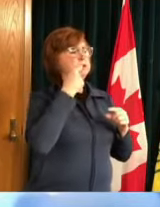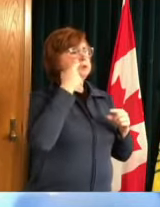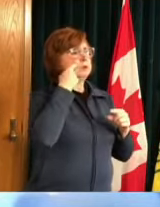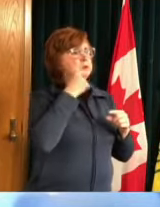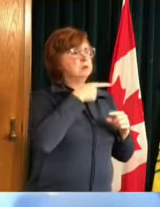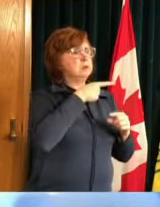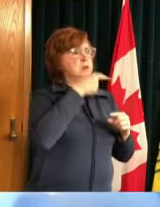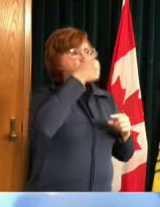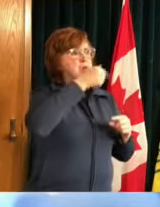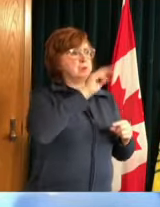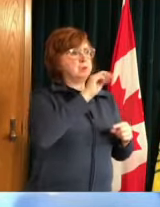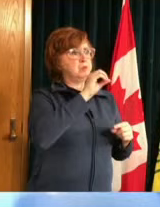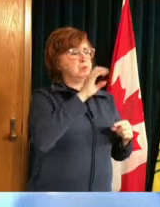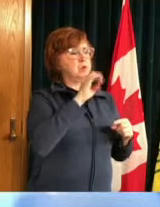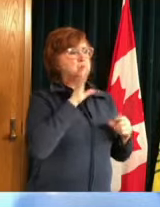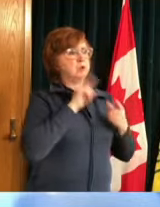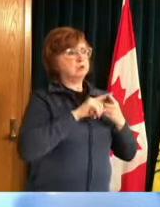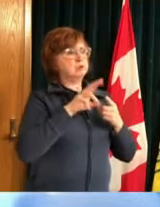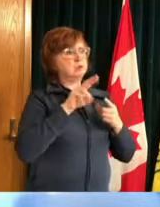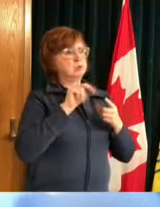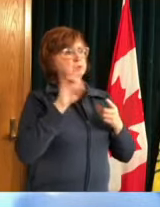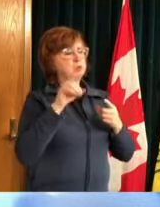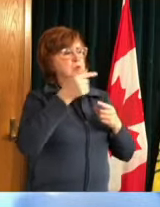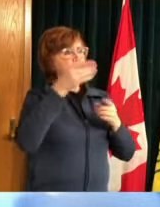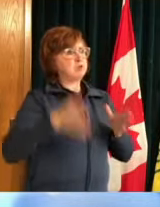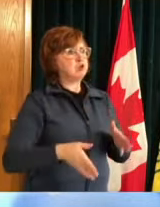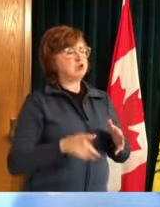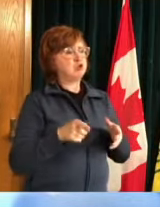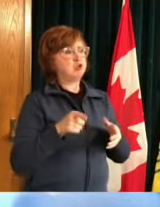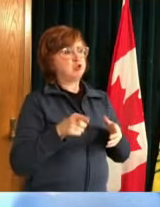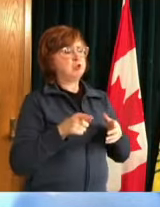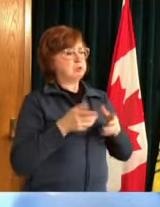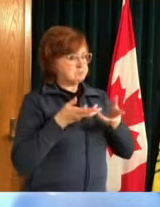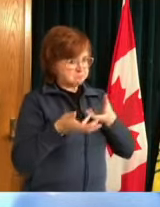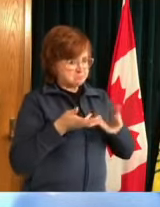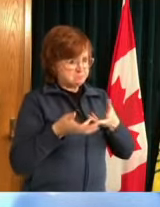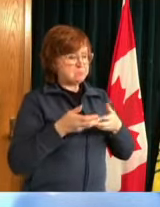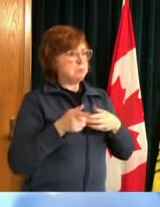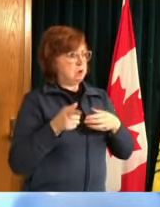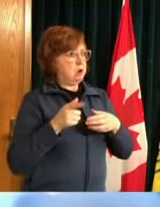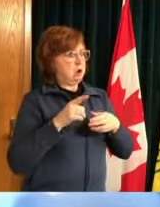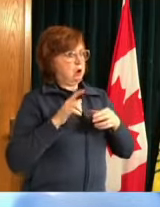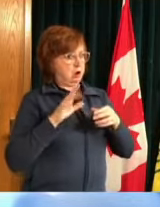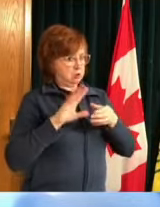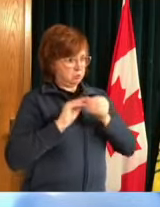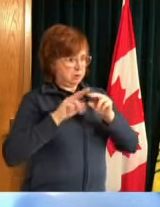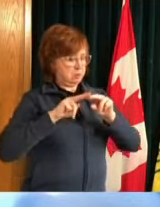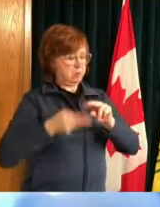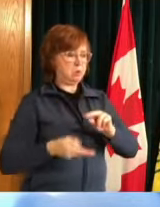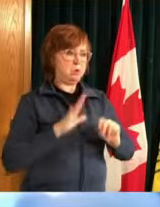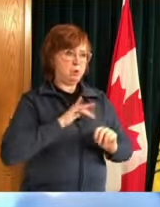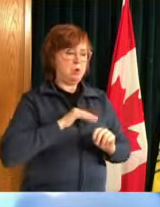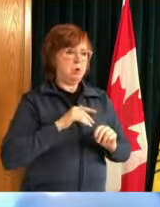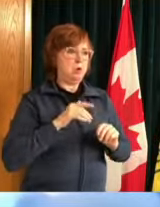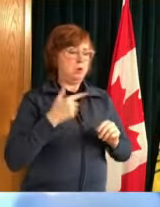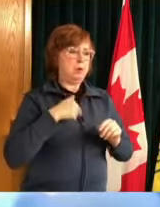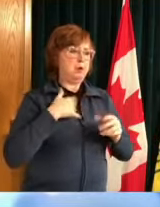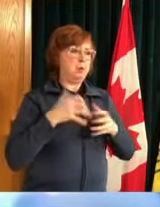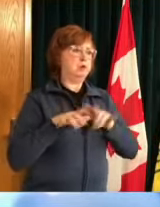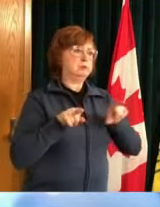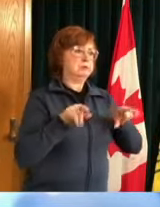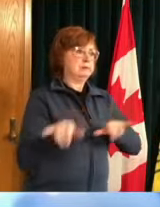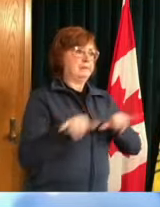uh at a community level but also at an individual level and also to seek testing